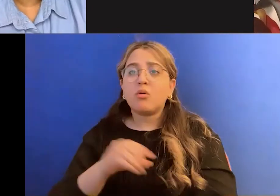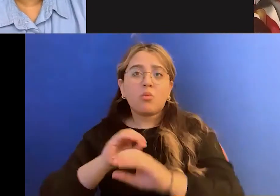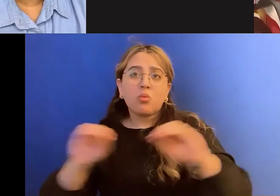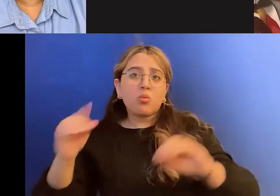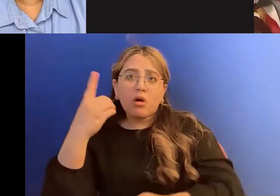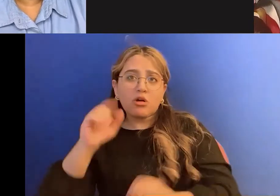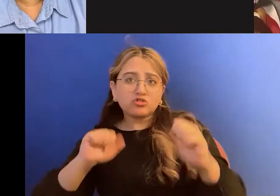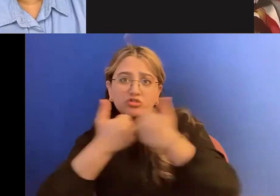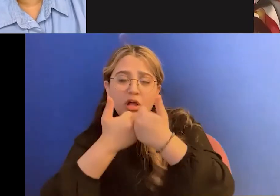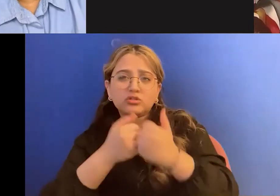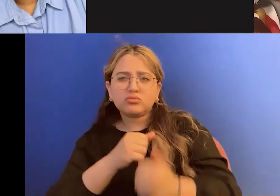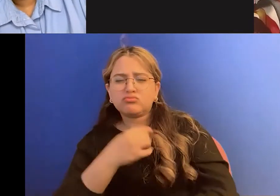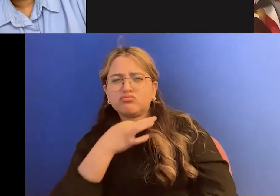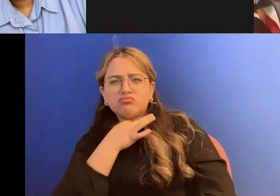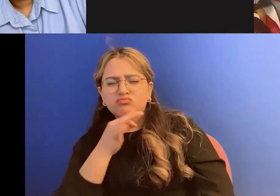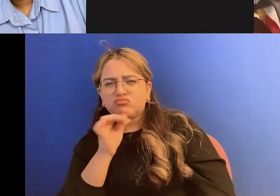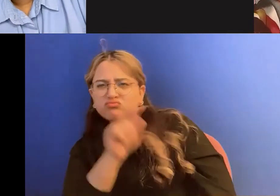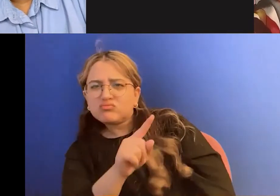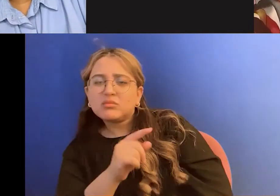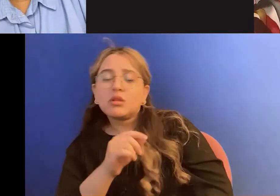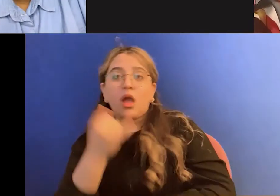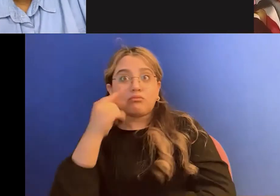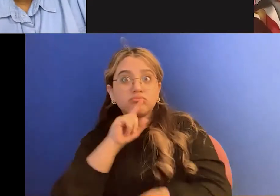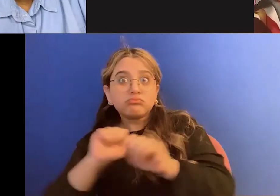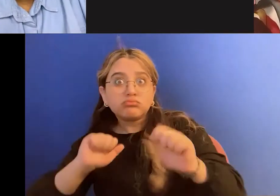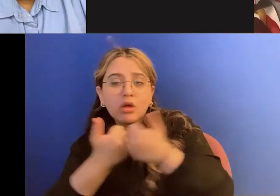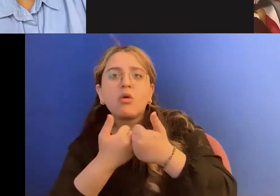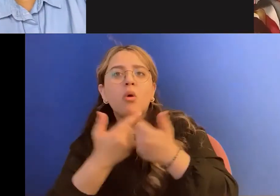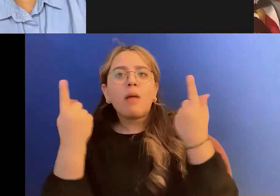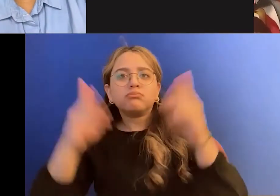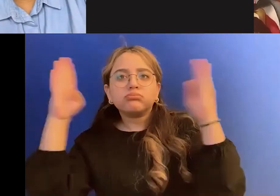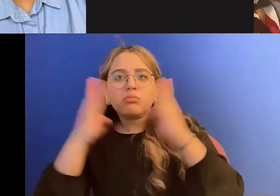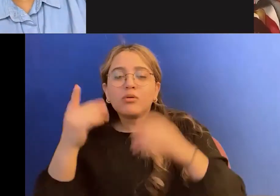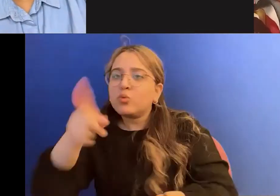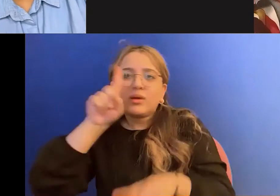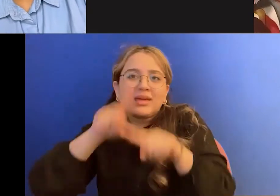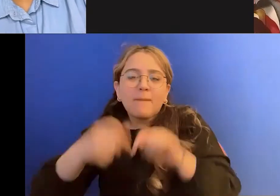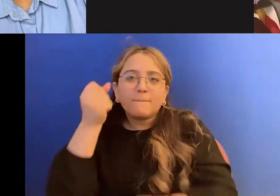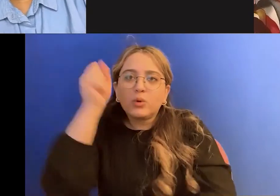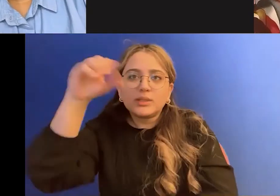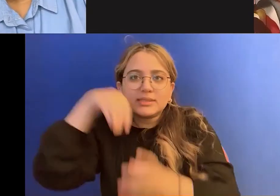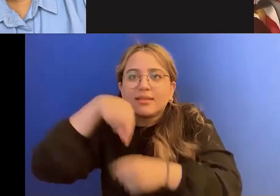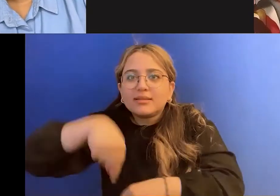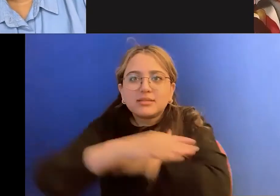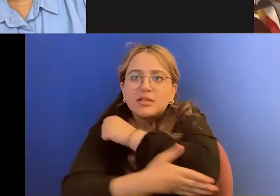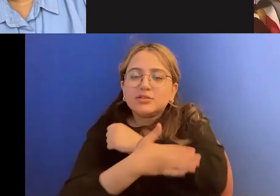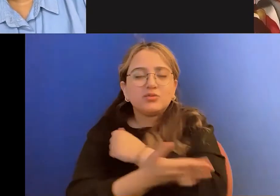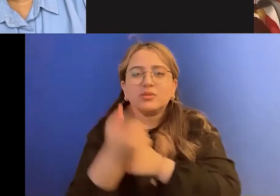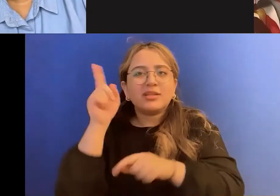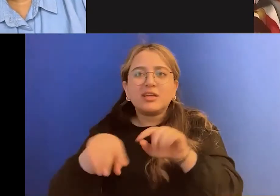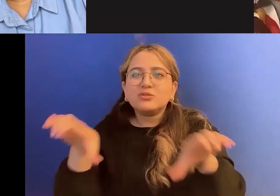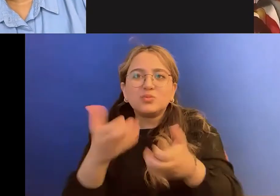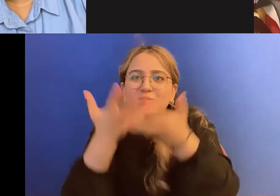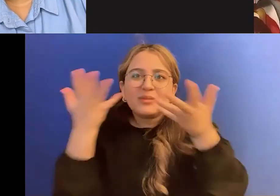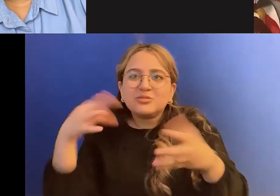And if you do challenge it, you get into trouble for it. You can't, protest in this country. You can't, you can't do much in this country without